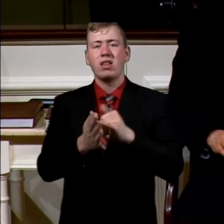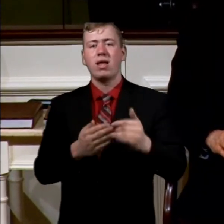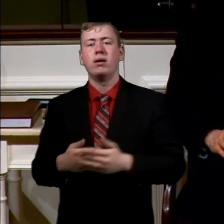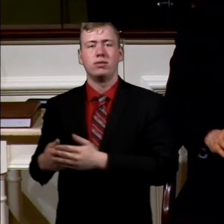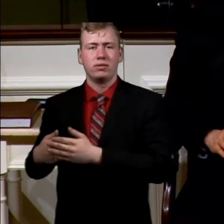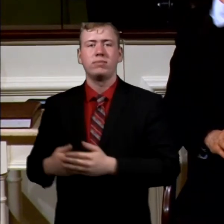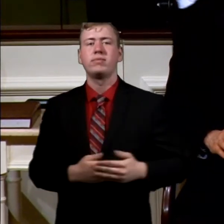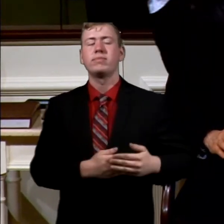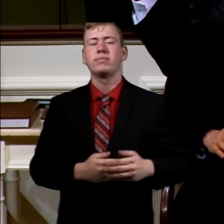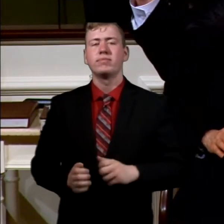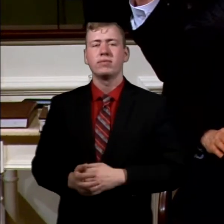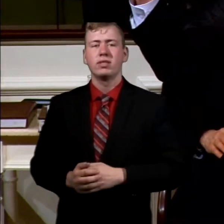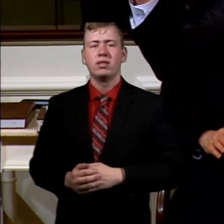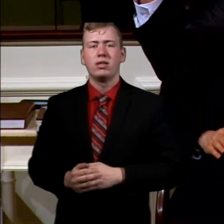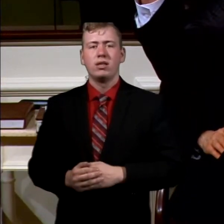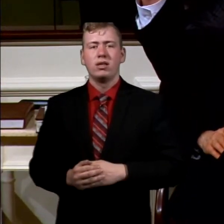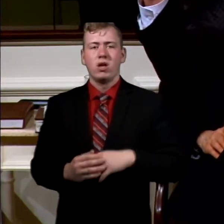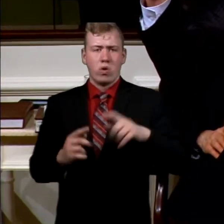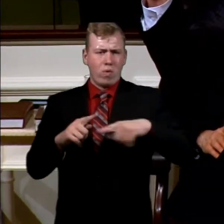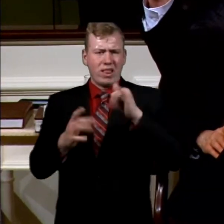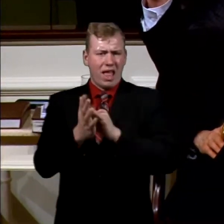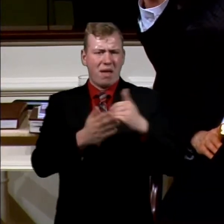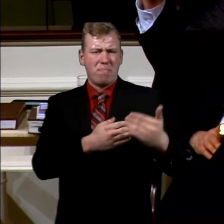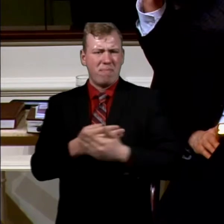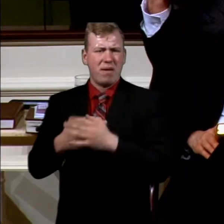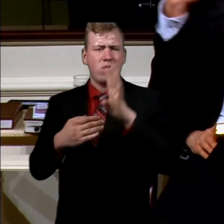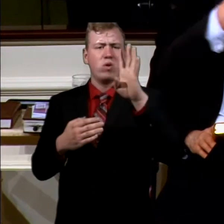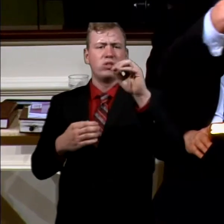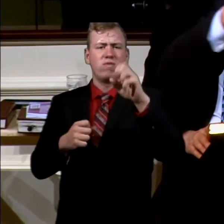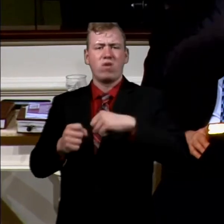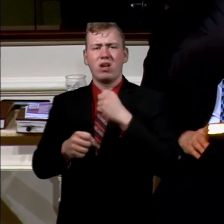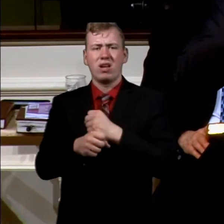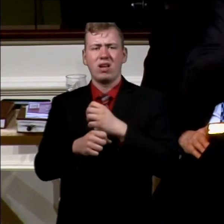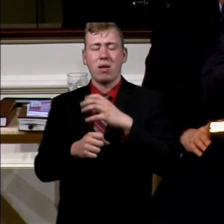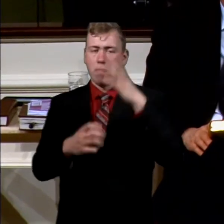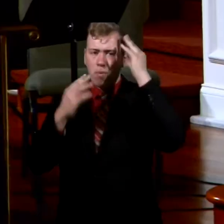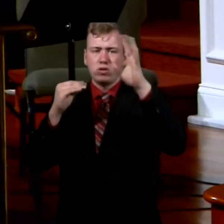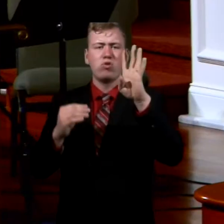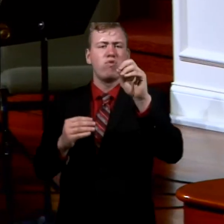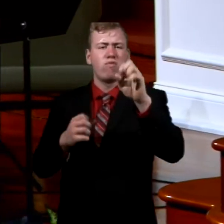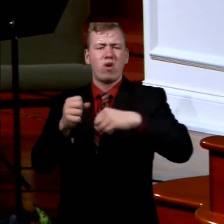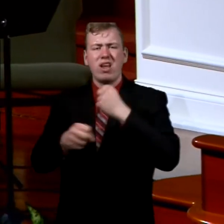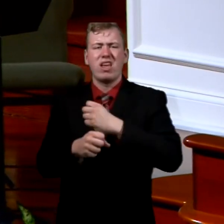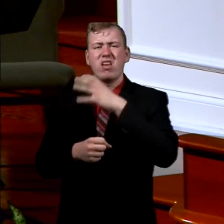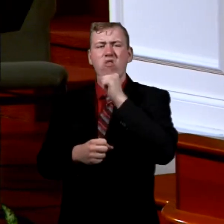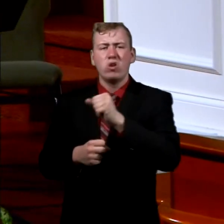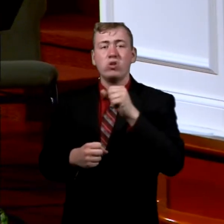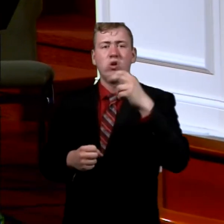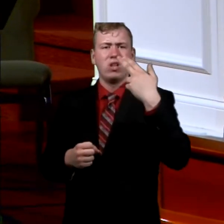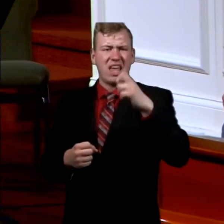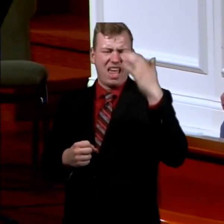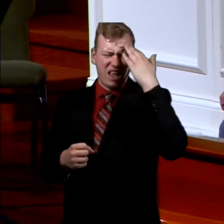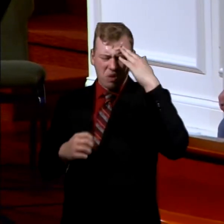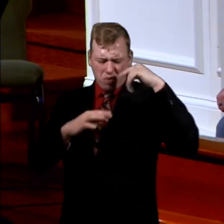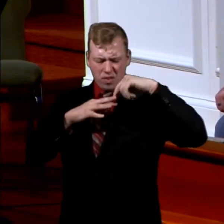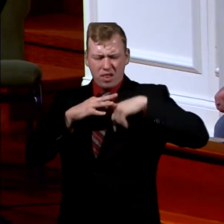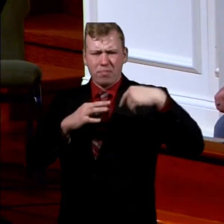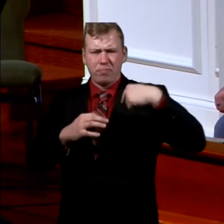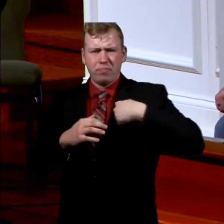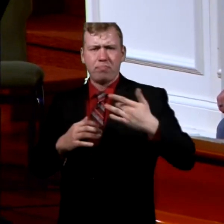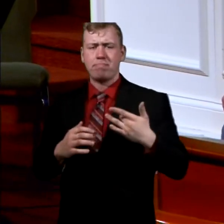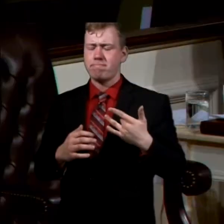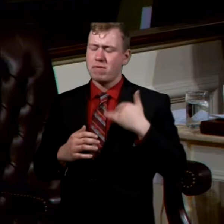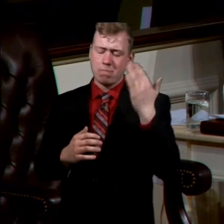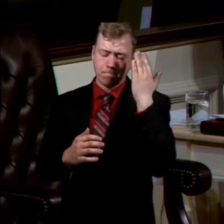When that baby was 40 years old, deep inside his constitution, he knew that he was not an